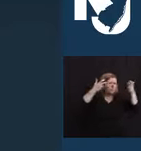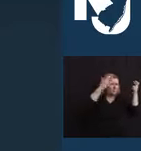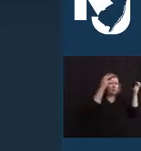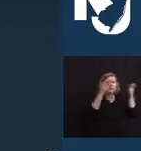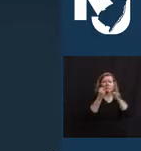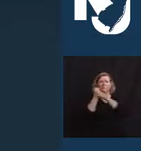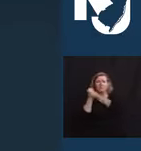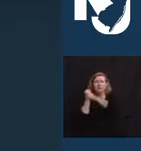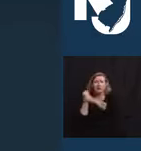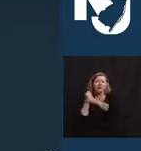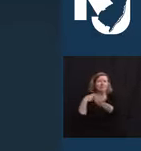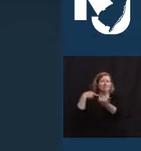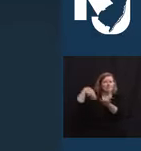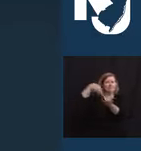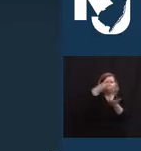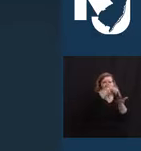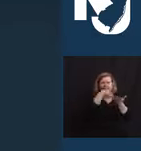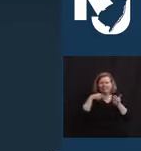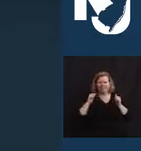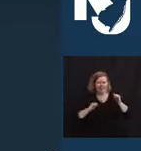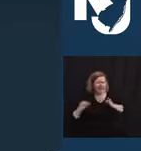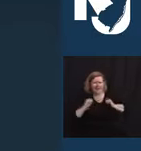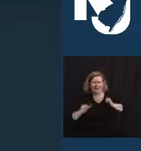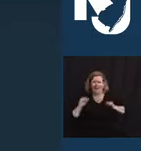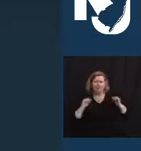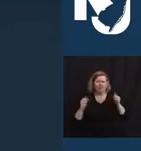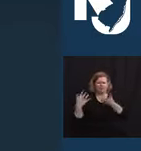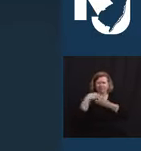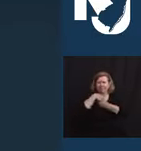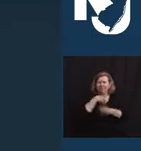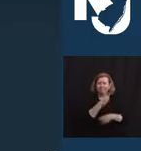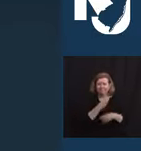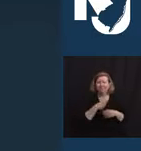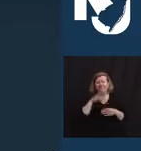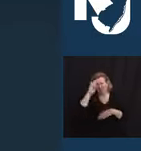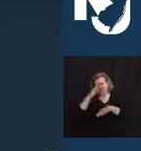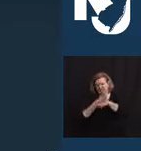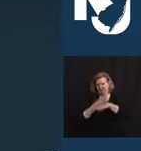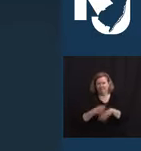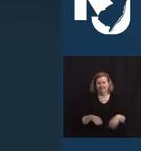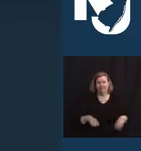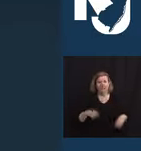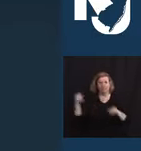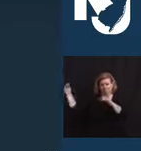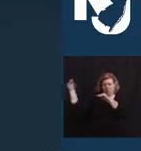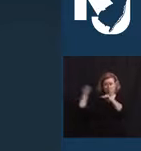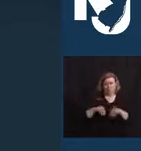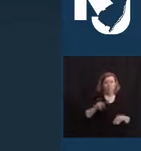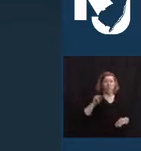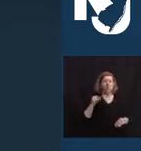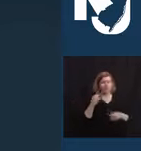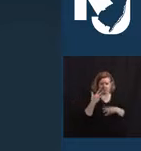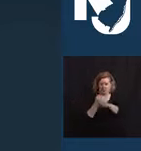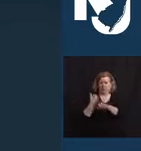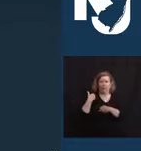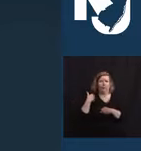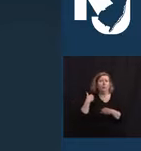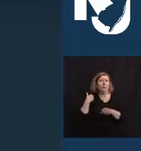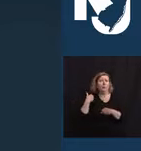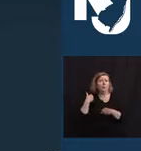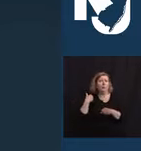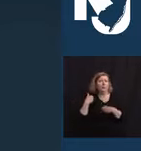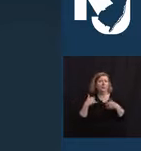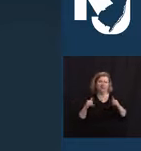recitals. Billy had only moved to Piscataway three years ago. He leaves behind his children, Haley,